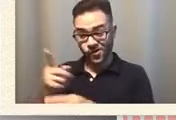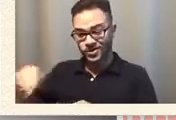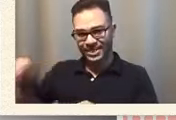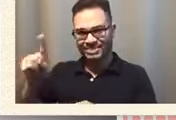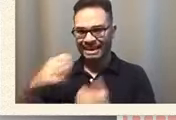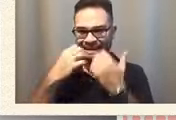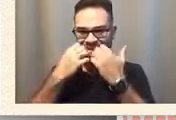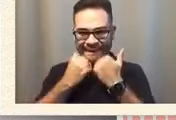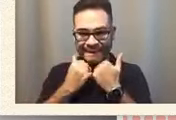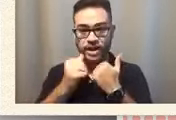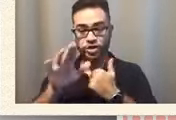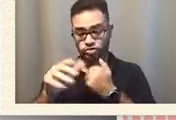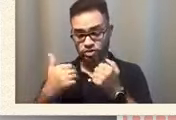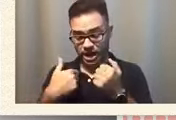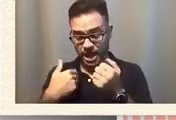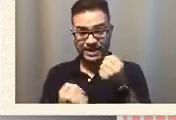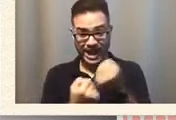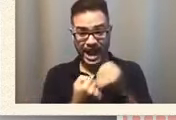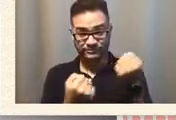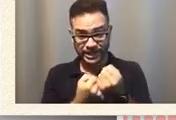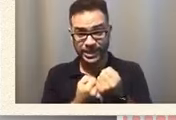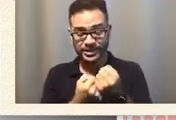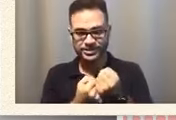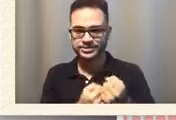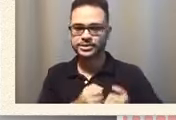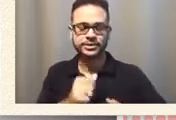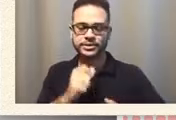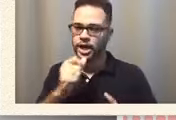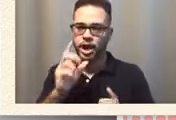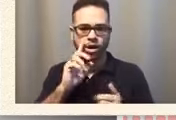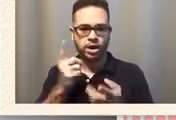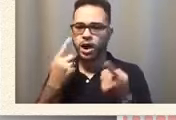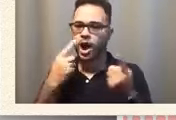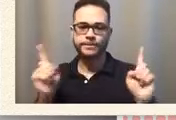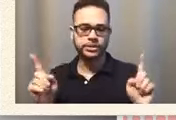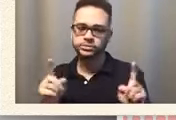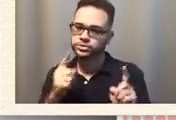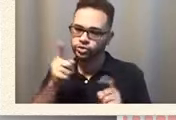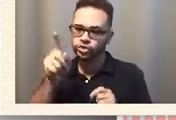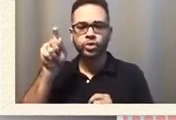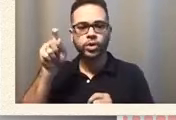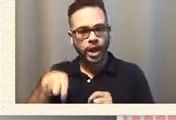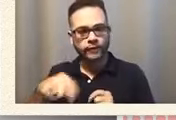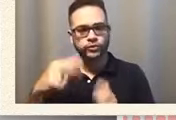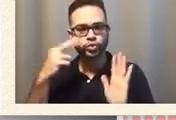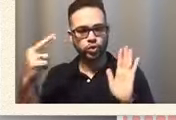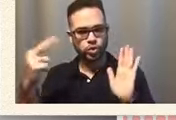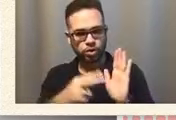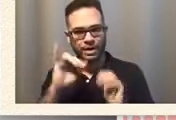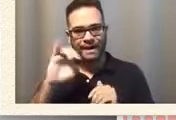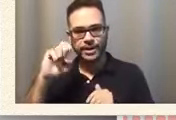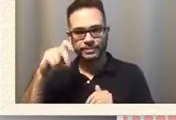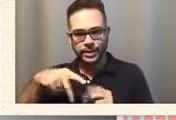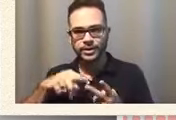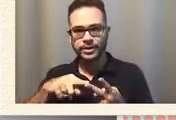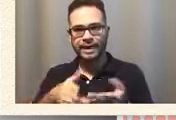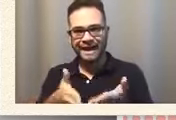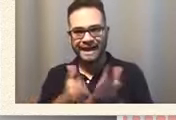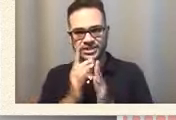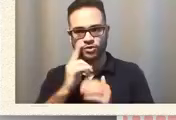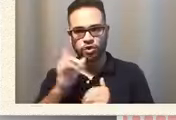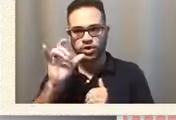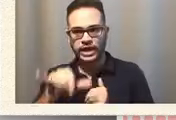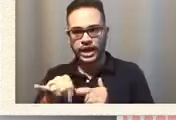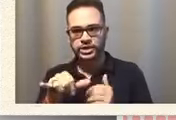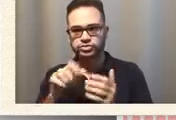advocate it's not going to happen you have to look at your iep asking for that draft is very important because